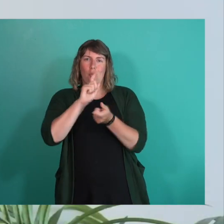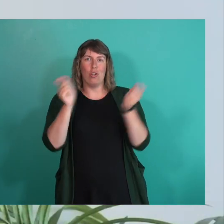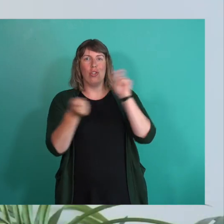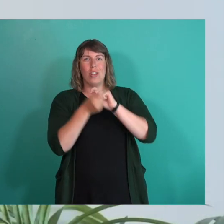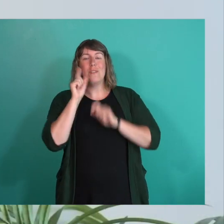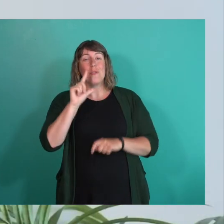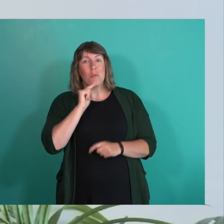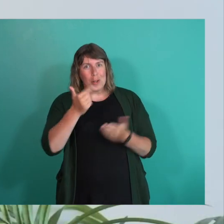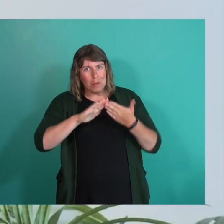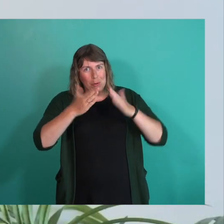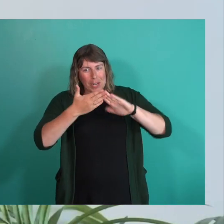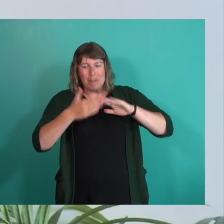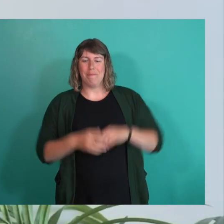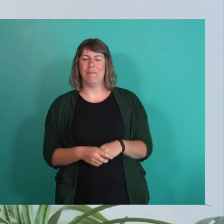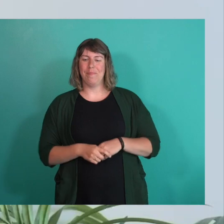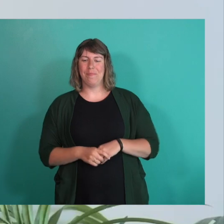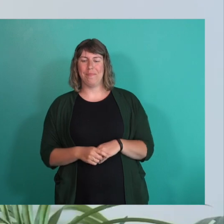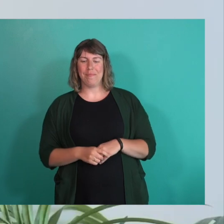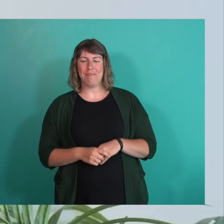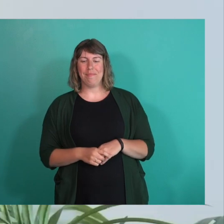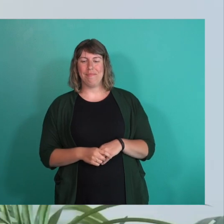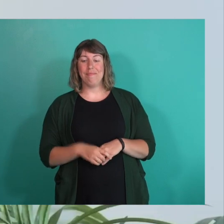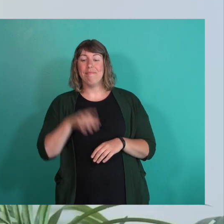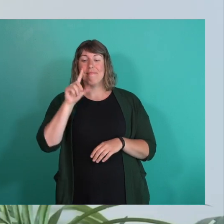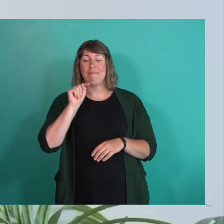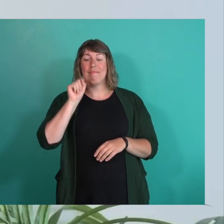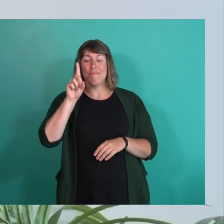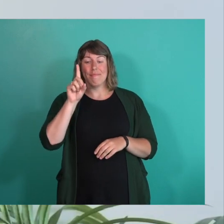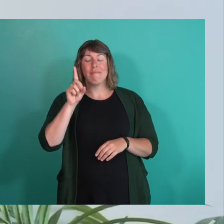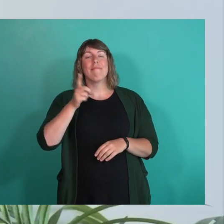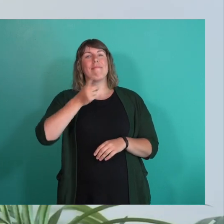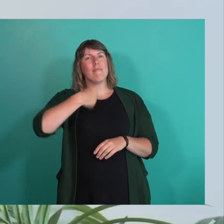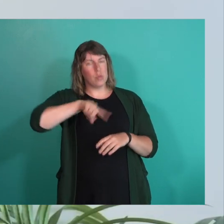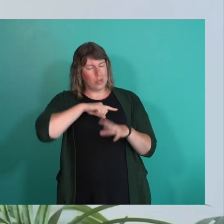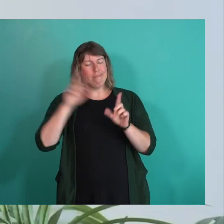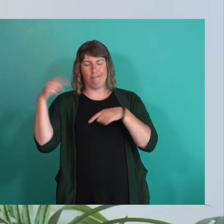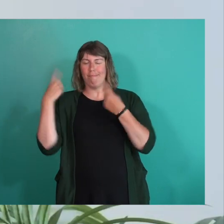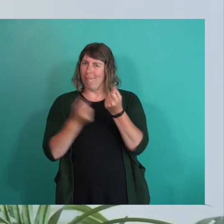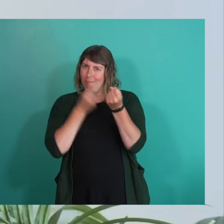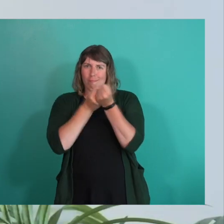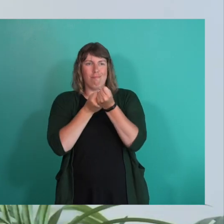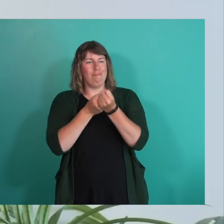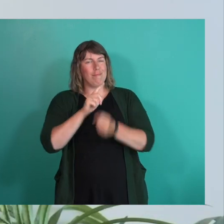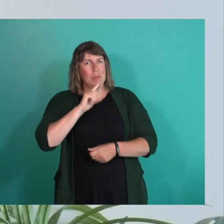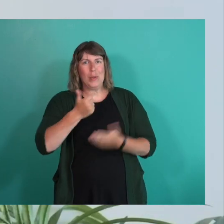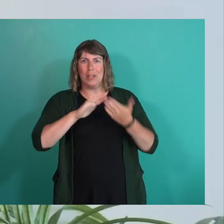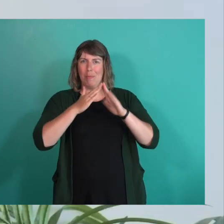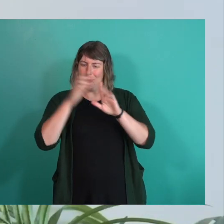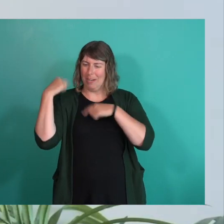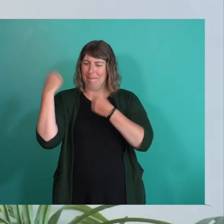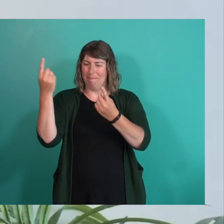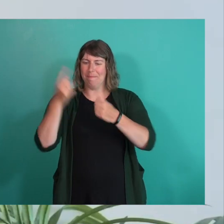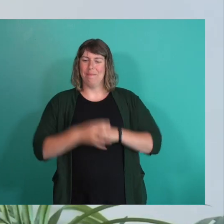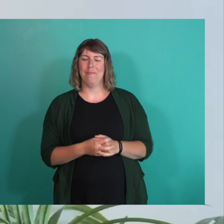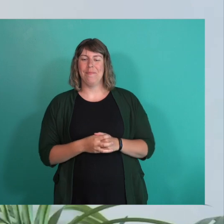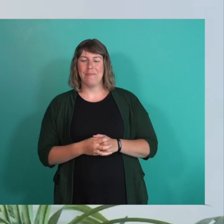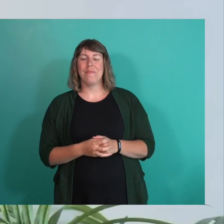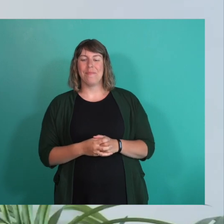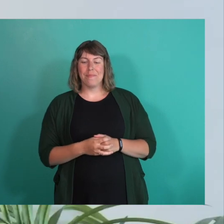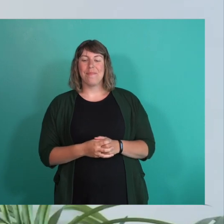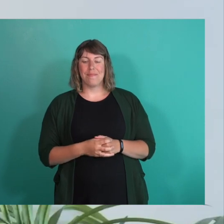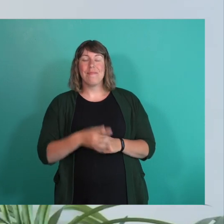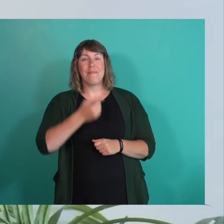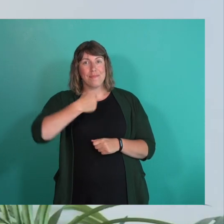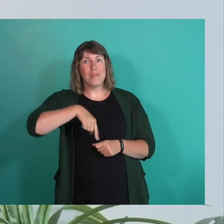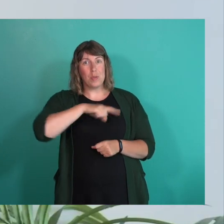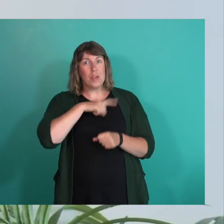2Ls LGBTQ+, community. At TD, we have been long-standing supporters of the 2Ls LGBTQ+, community and remain